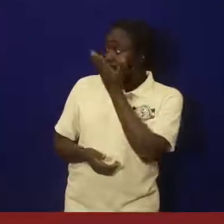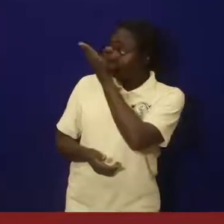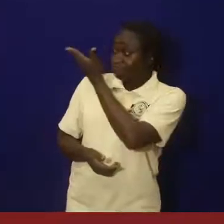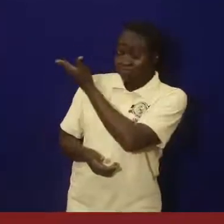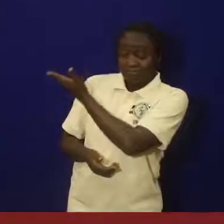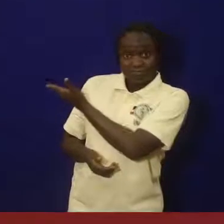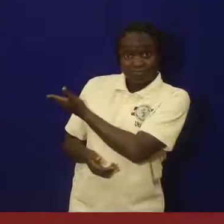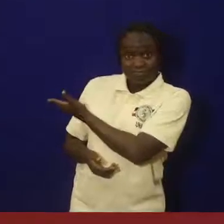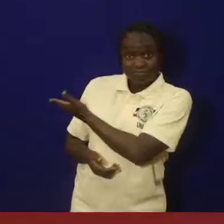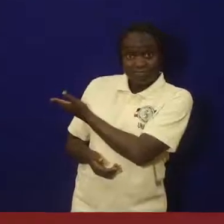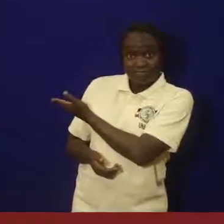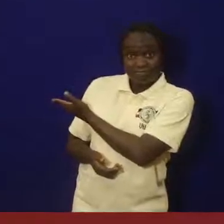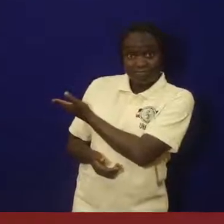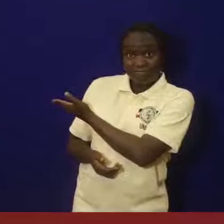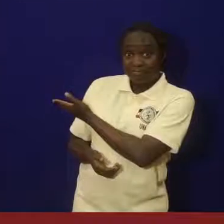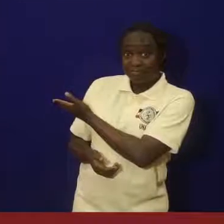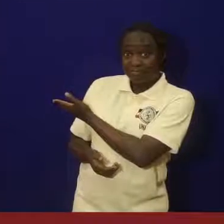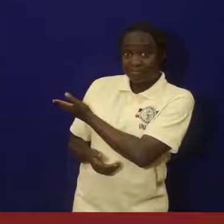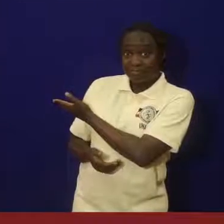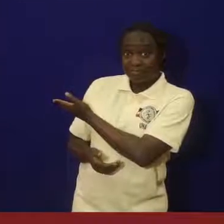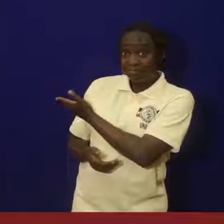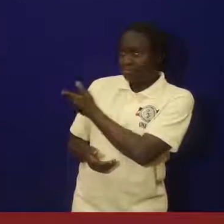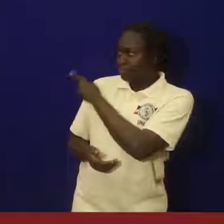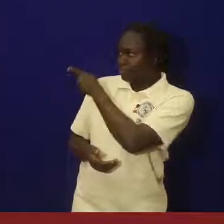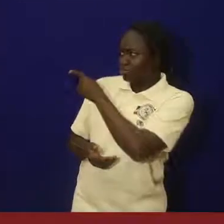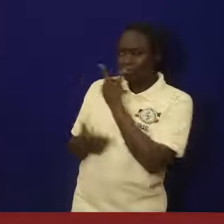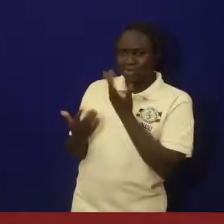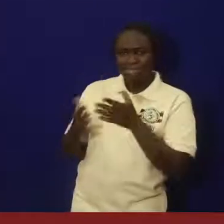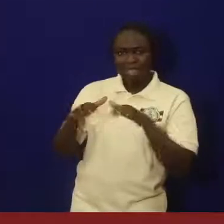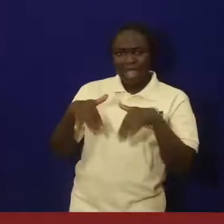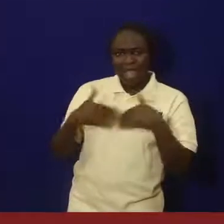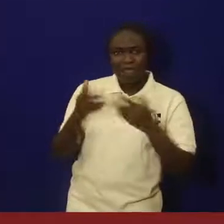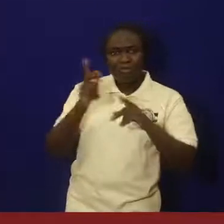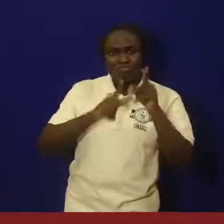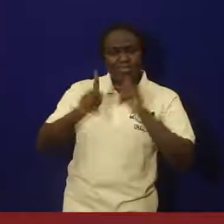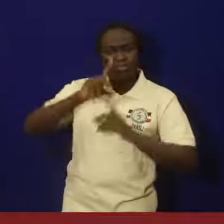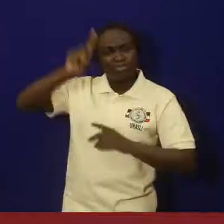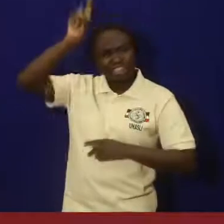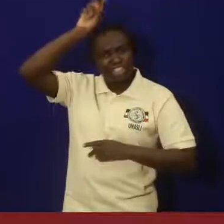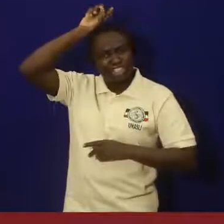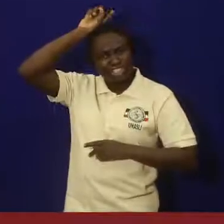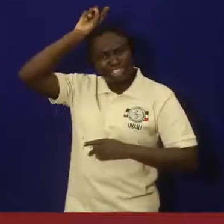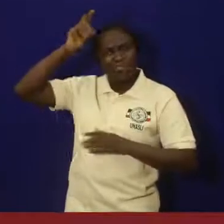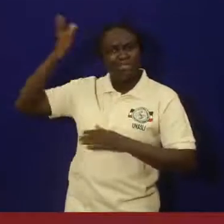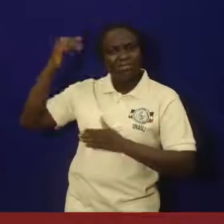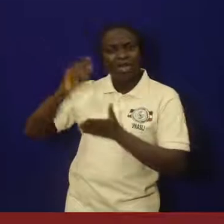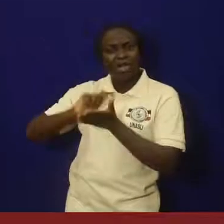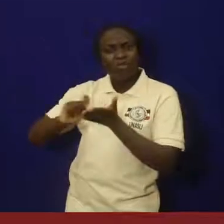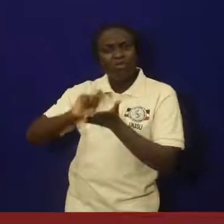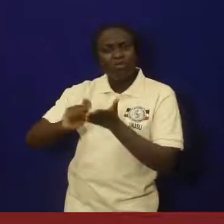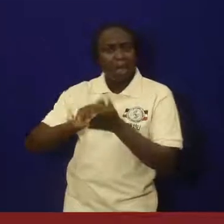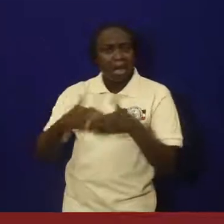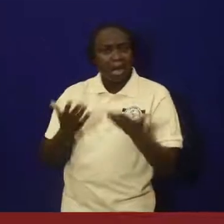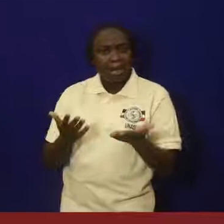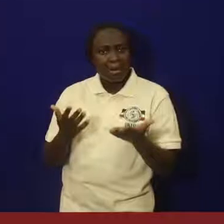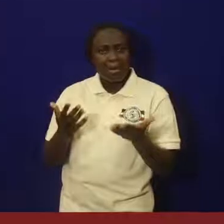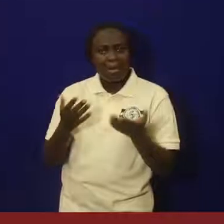see the Egyptians. They will write about